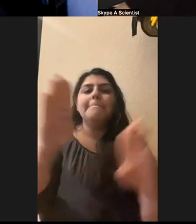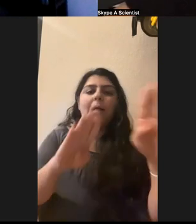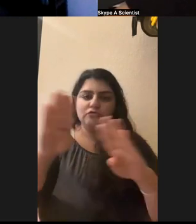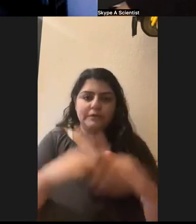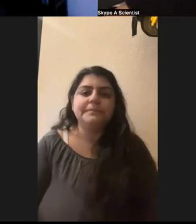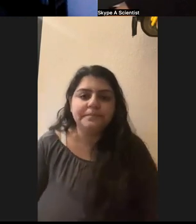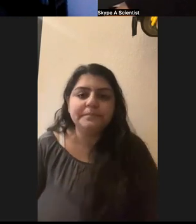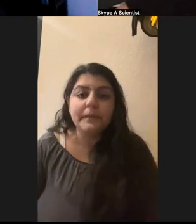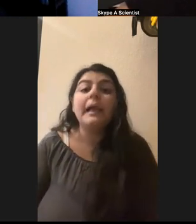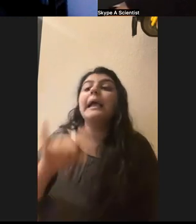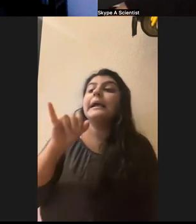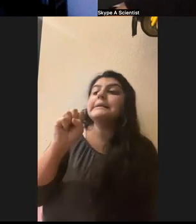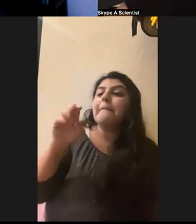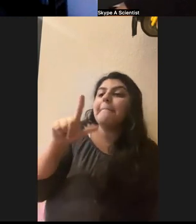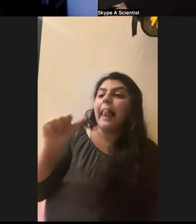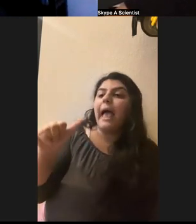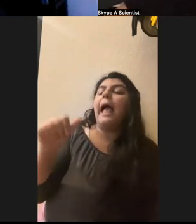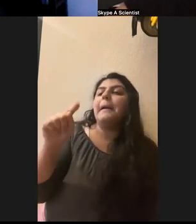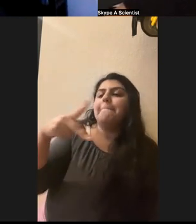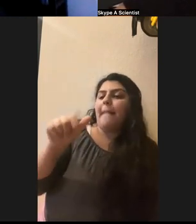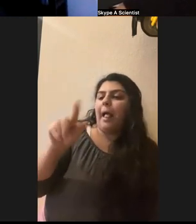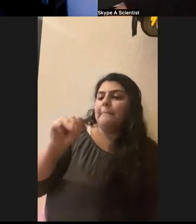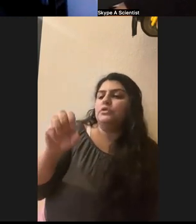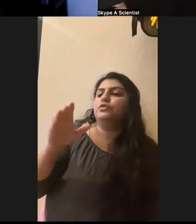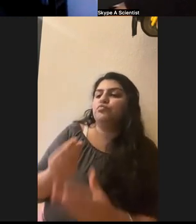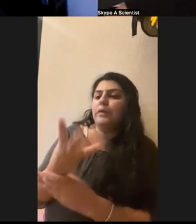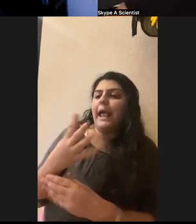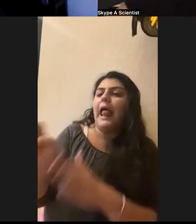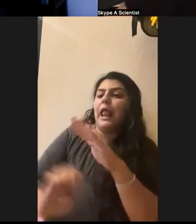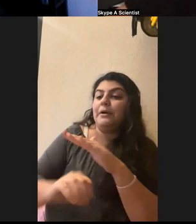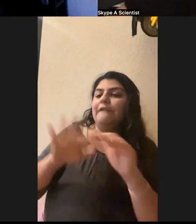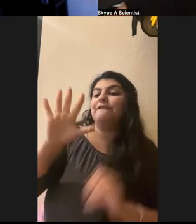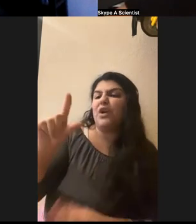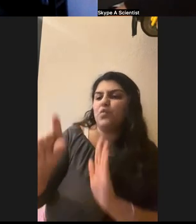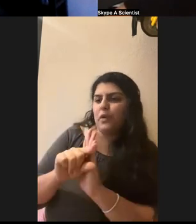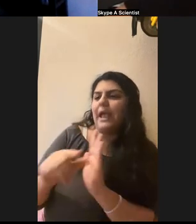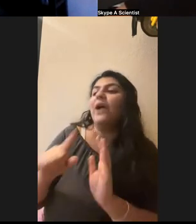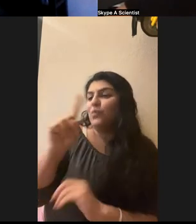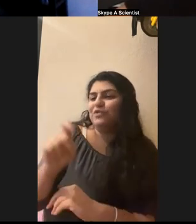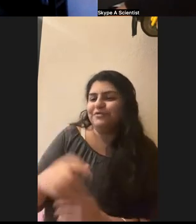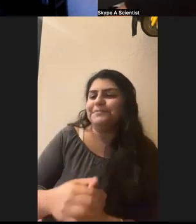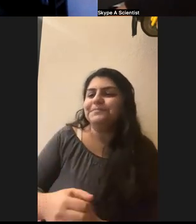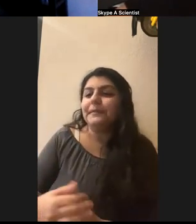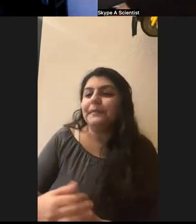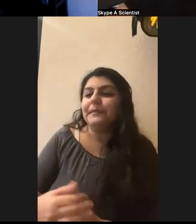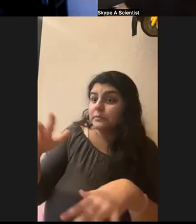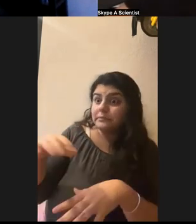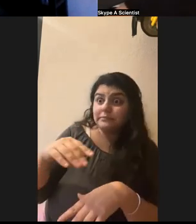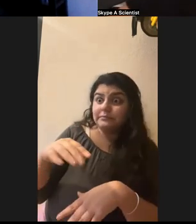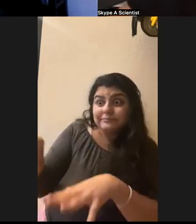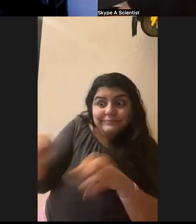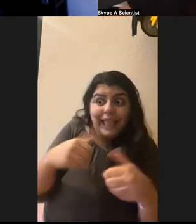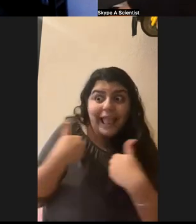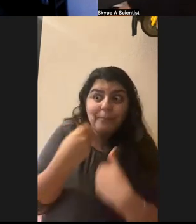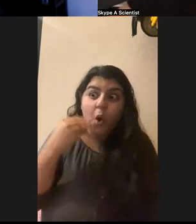Isabella at Palm Spring Elementary in fifth grade. Um, have you ever taken any of the animals home to care for them?